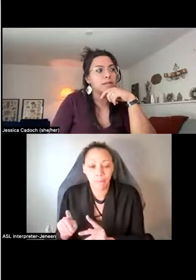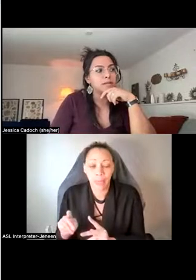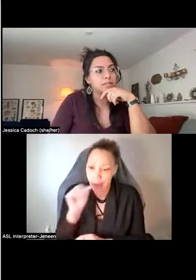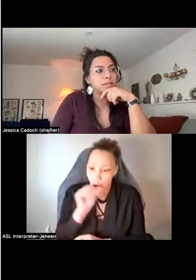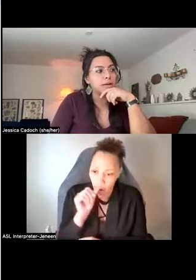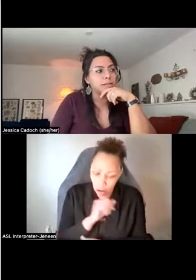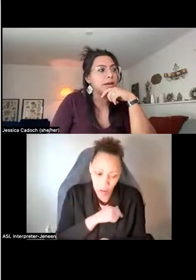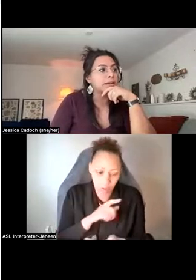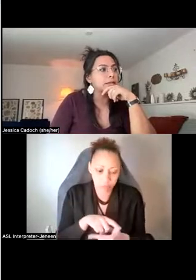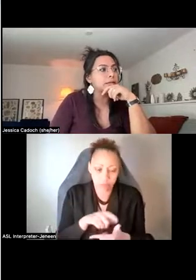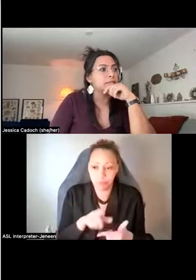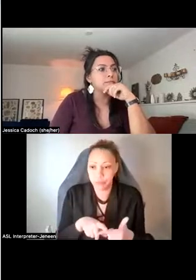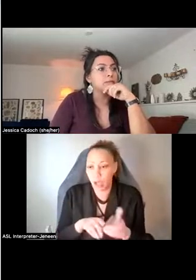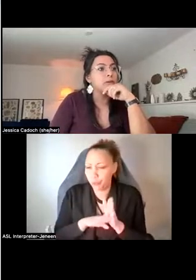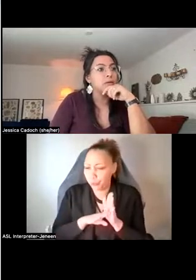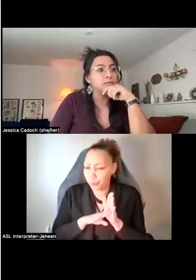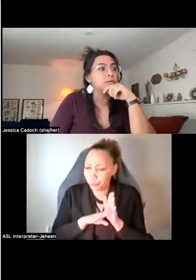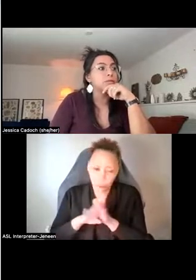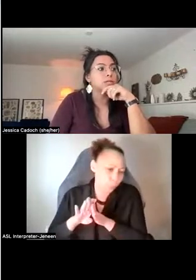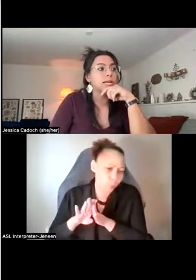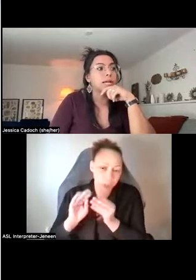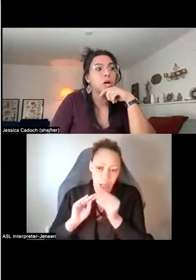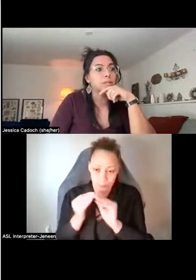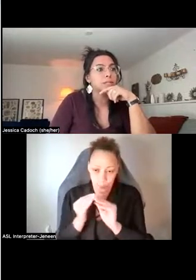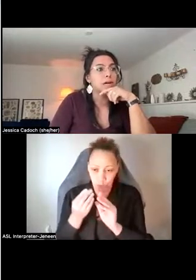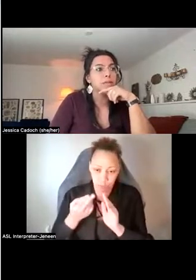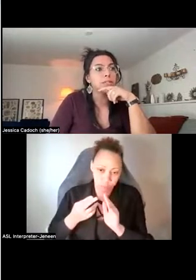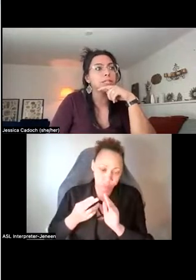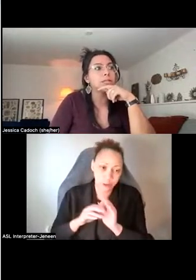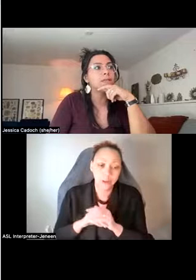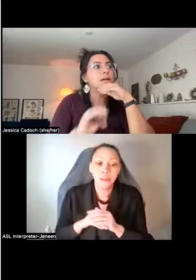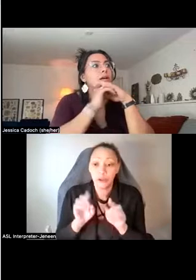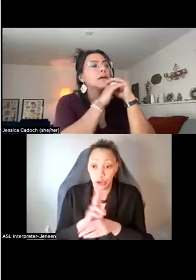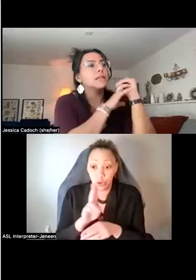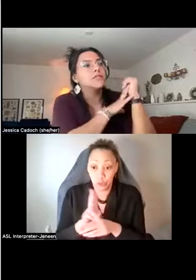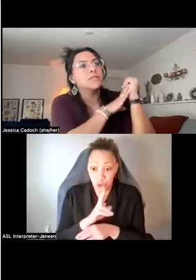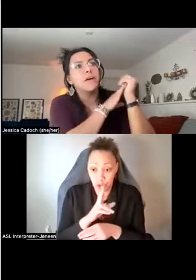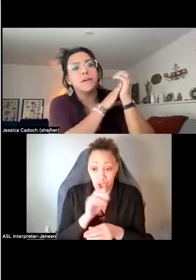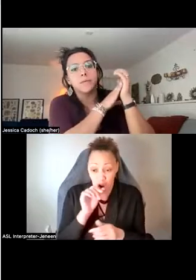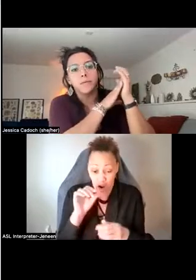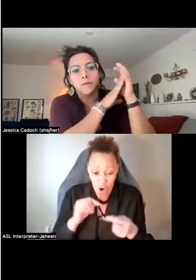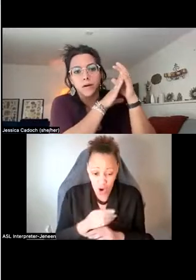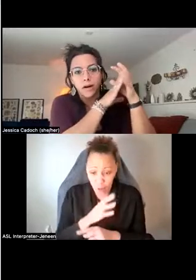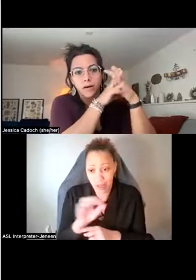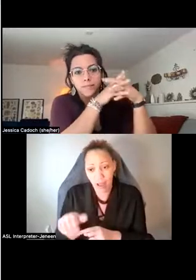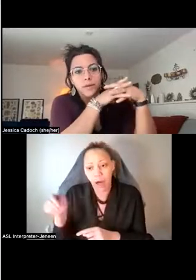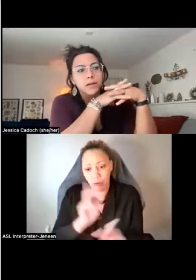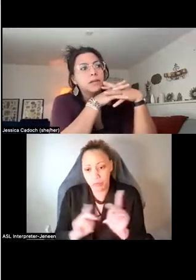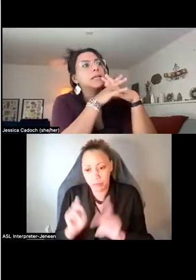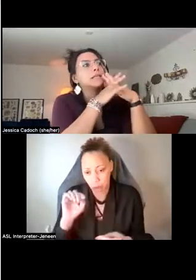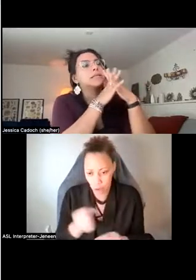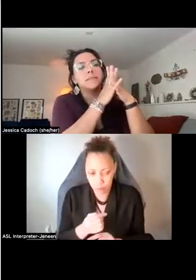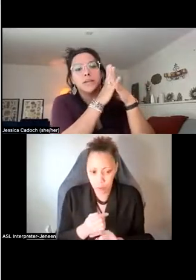you know, they just skyrocket in terms of harm to users and harm to others. And so I think that's just a valuable, um,